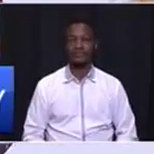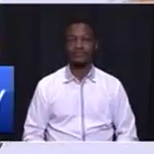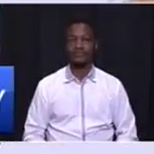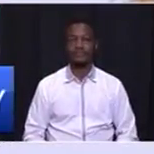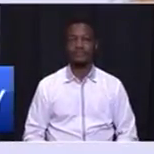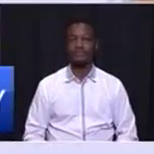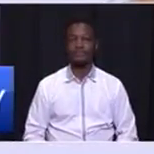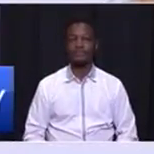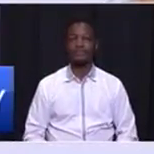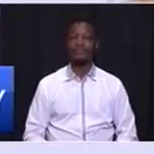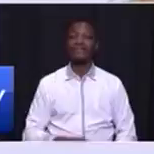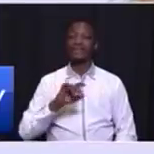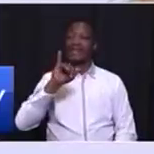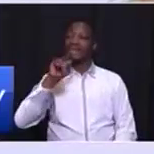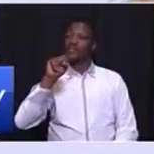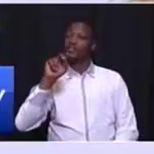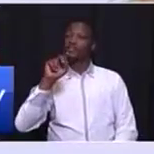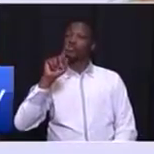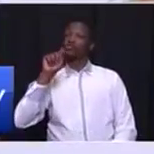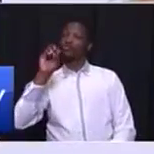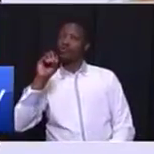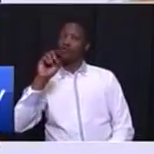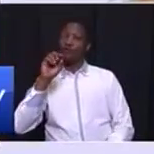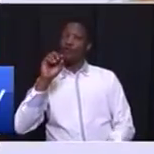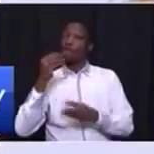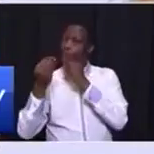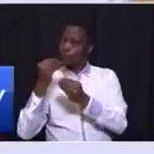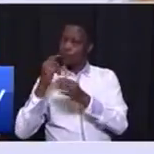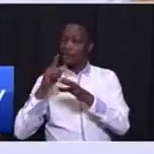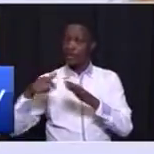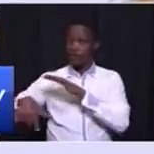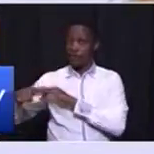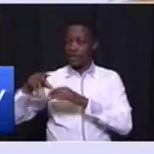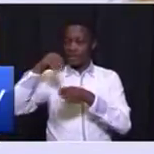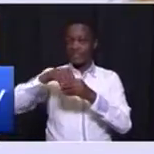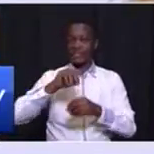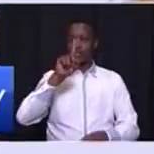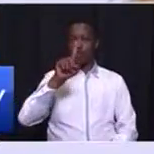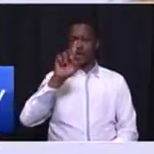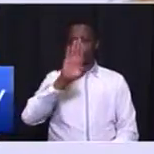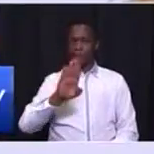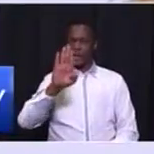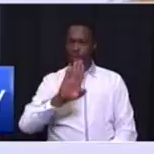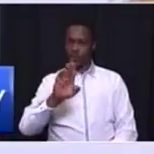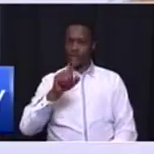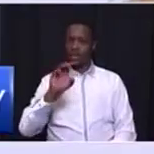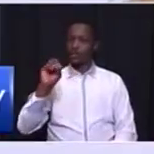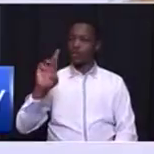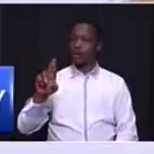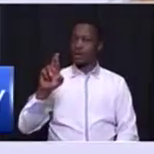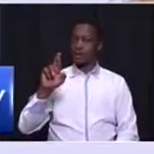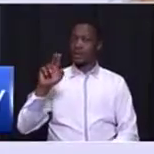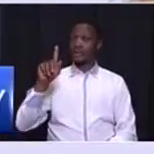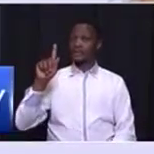Into Food, a local agroprocessing company invested a billion rand at the O.R. Tambo